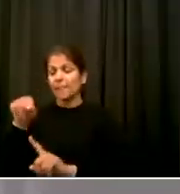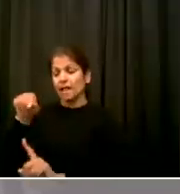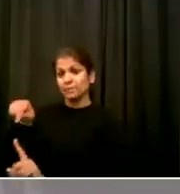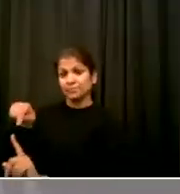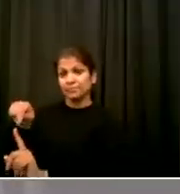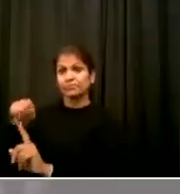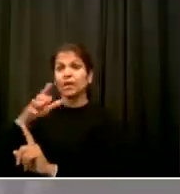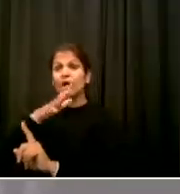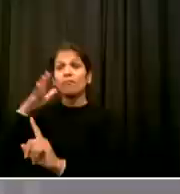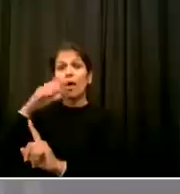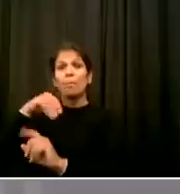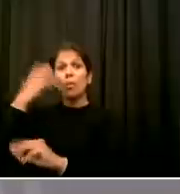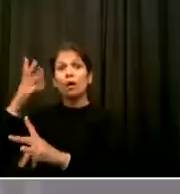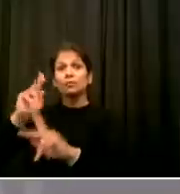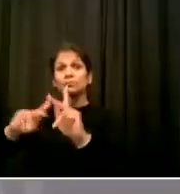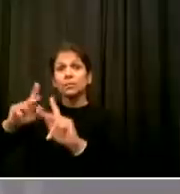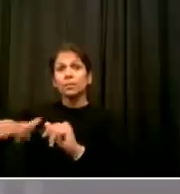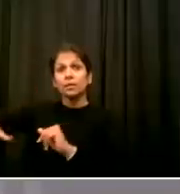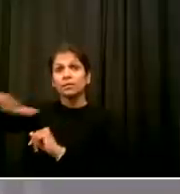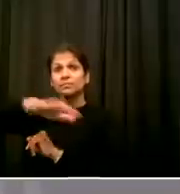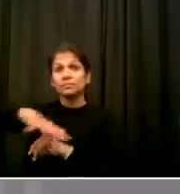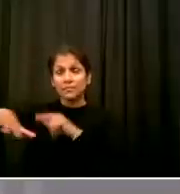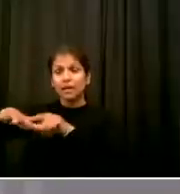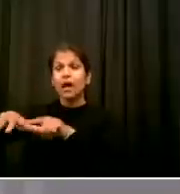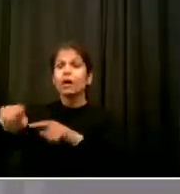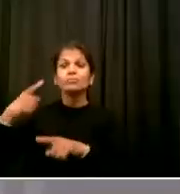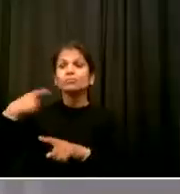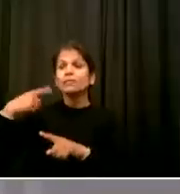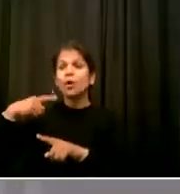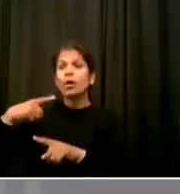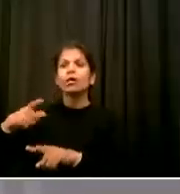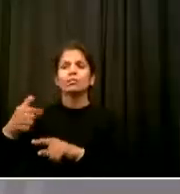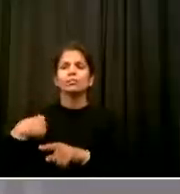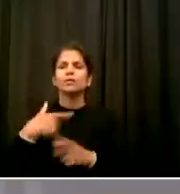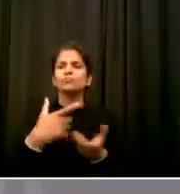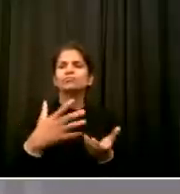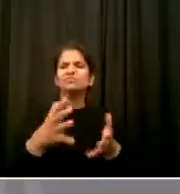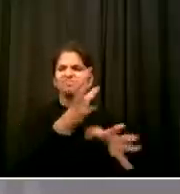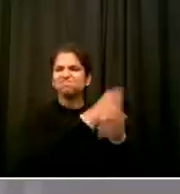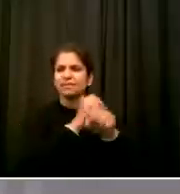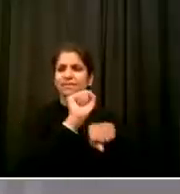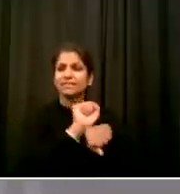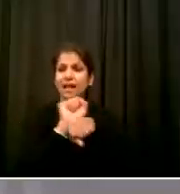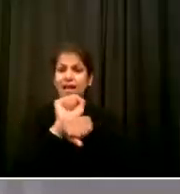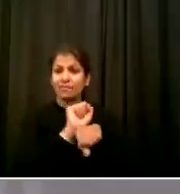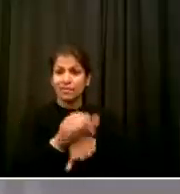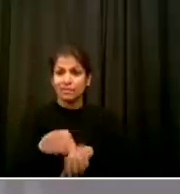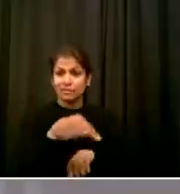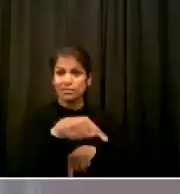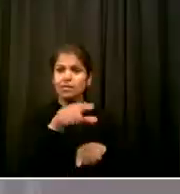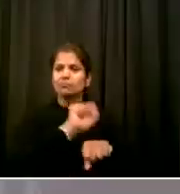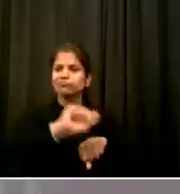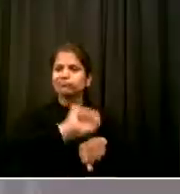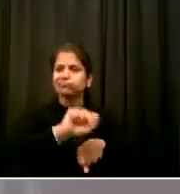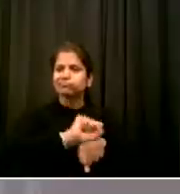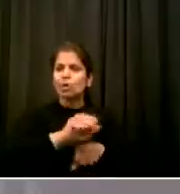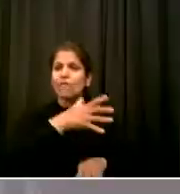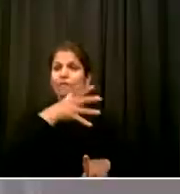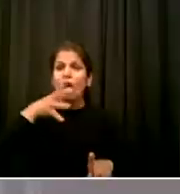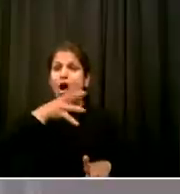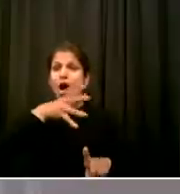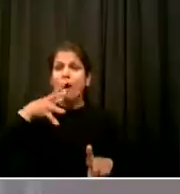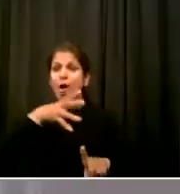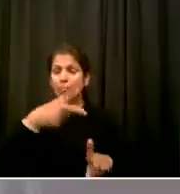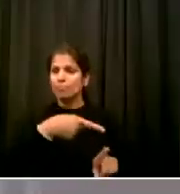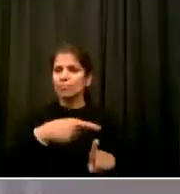The early women's movement saw the fight against slavery as a blow against the denial of equal rights of all